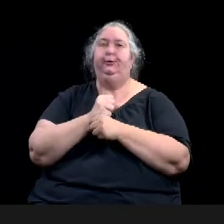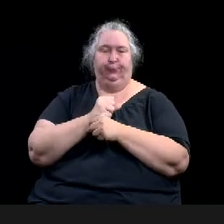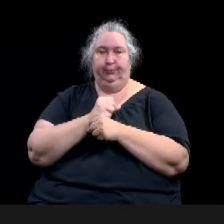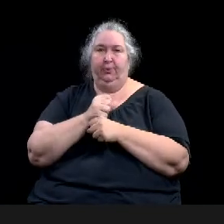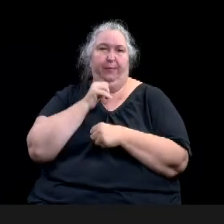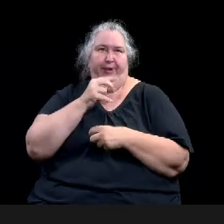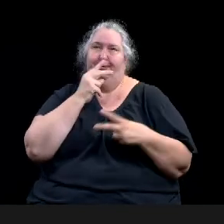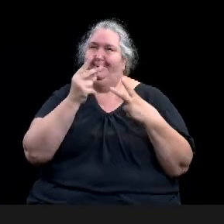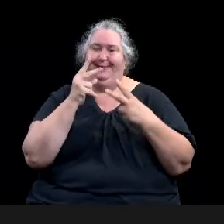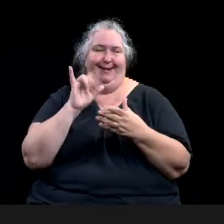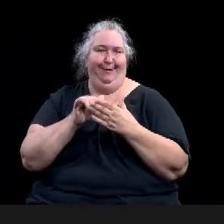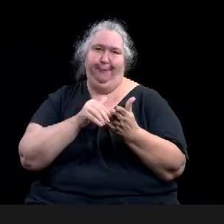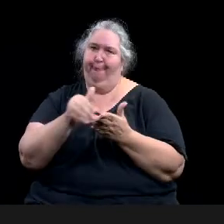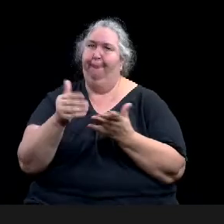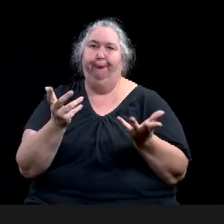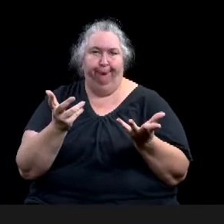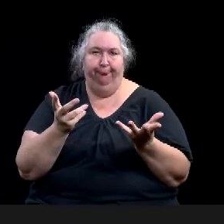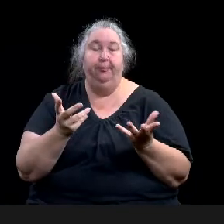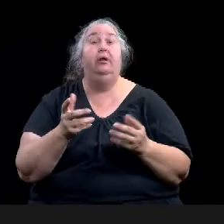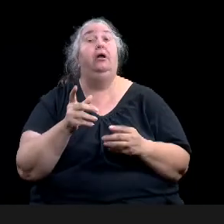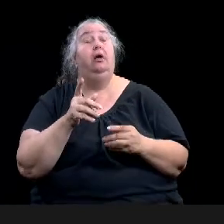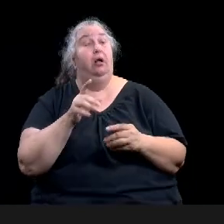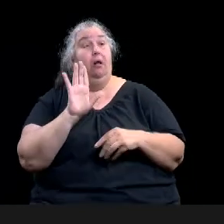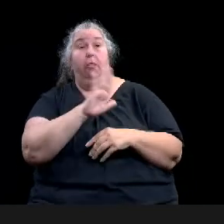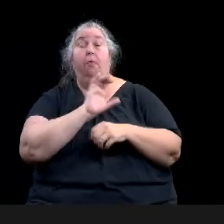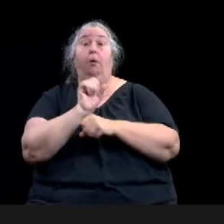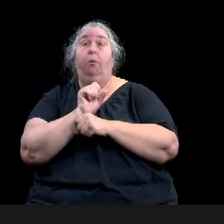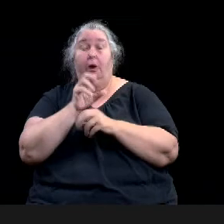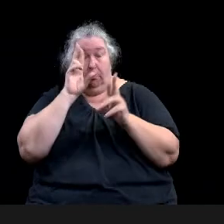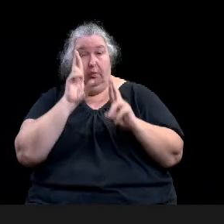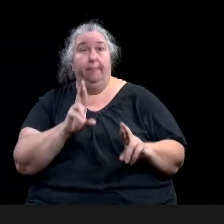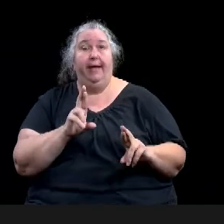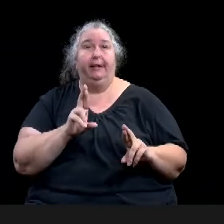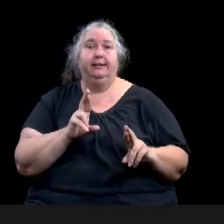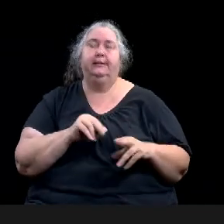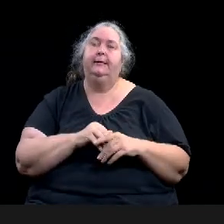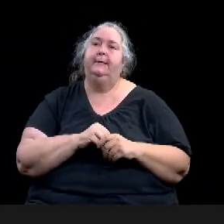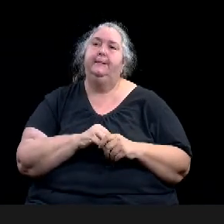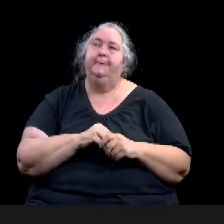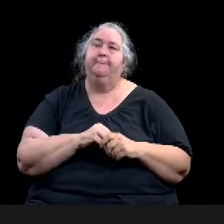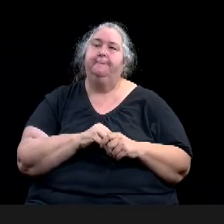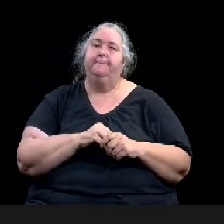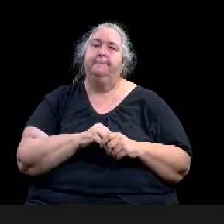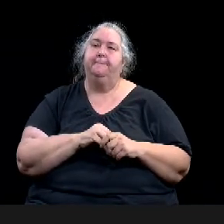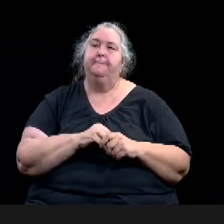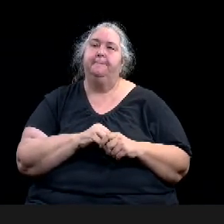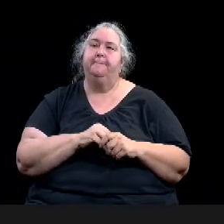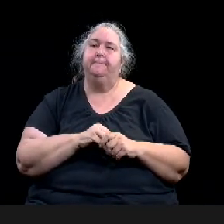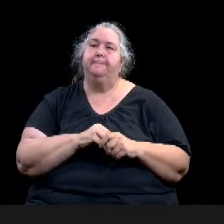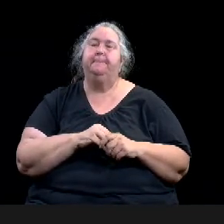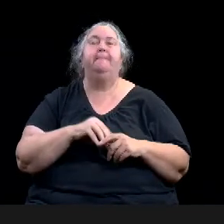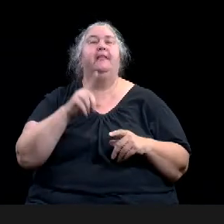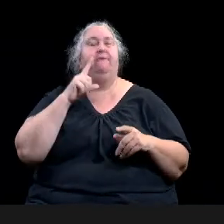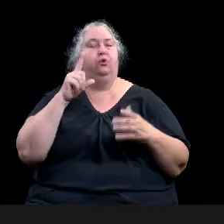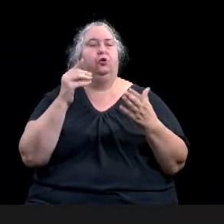$45 million U.S. Marshals Museum and $103 million U.S. National Law Enforcement Museum.